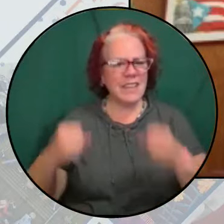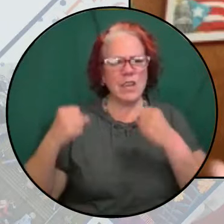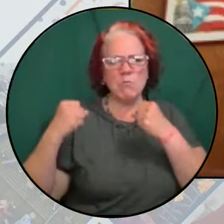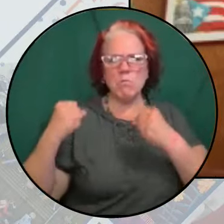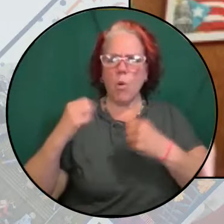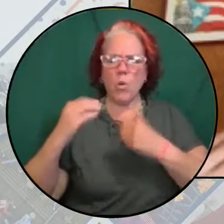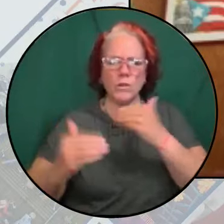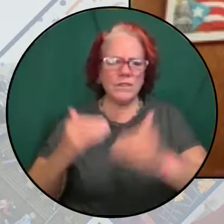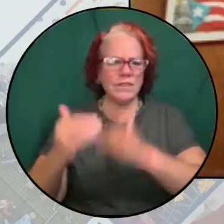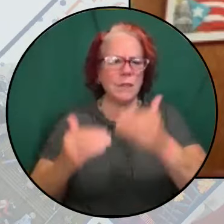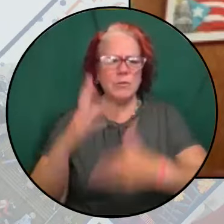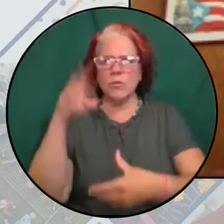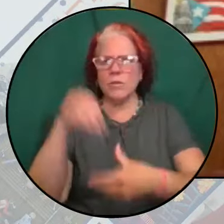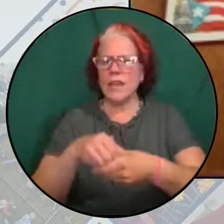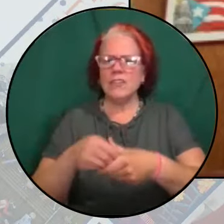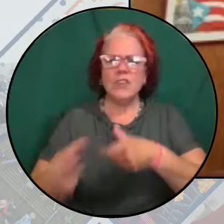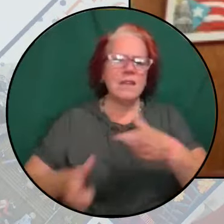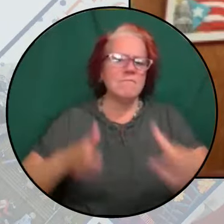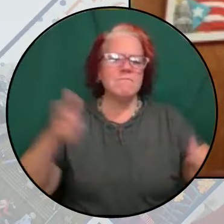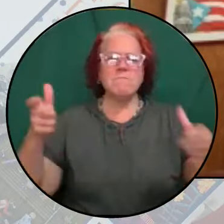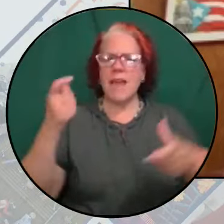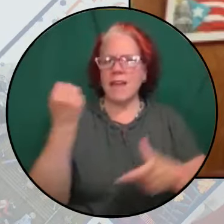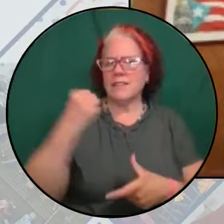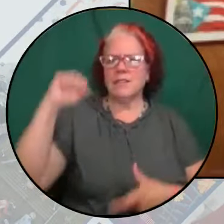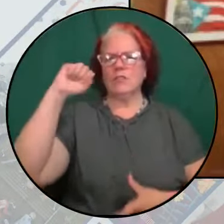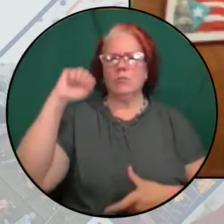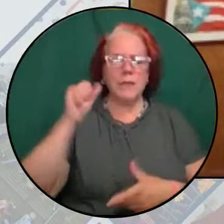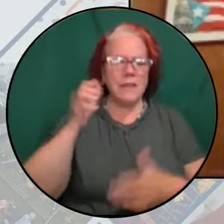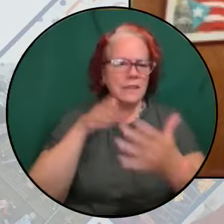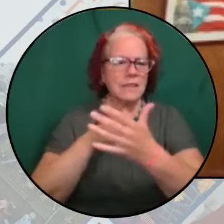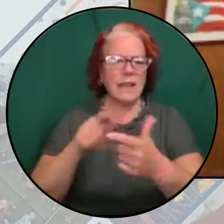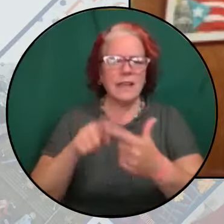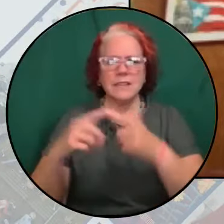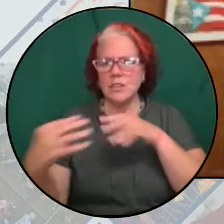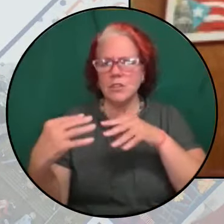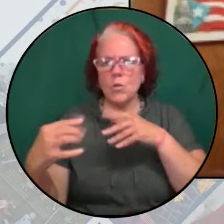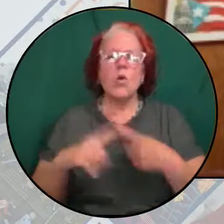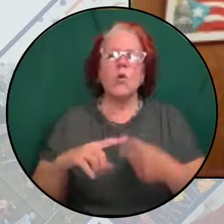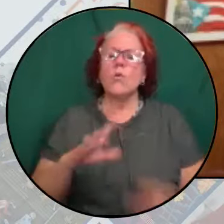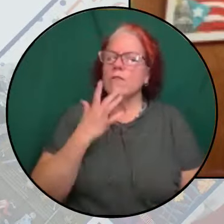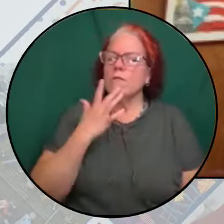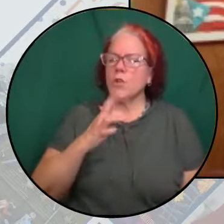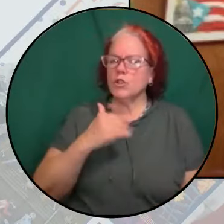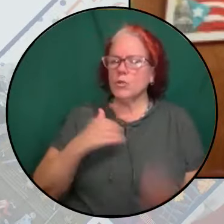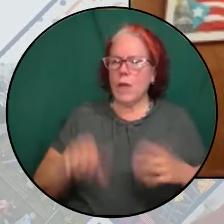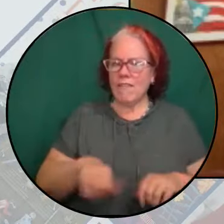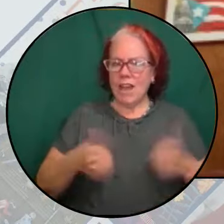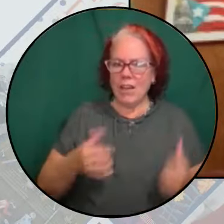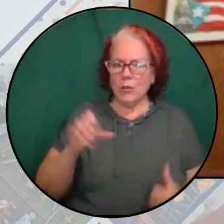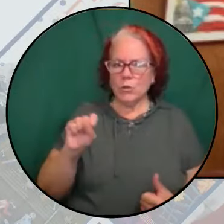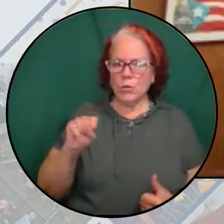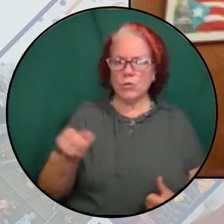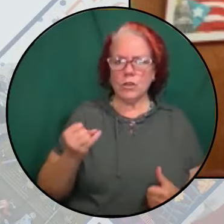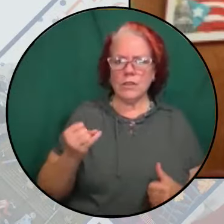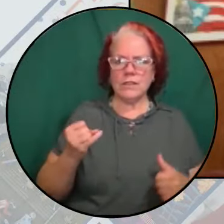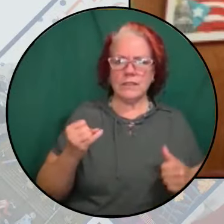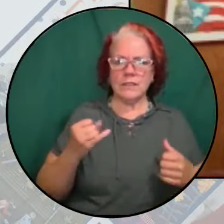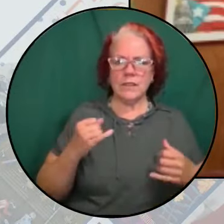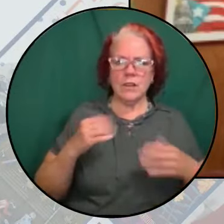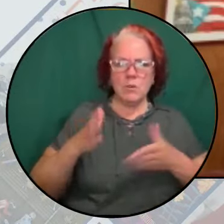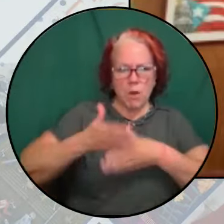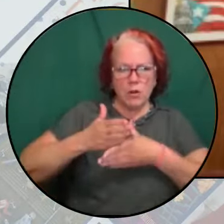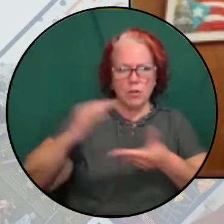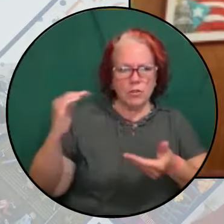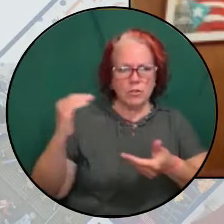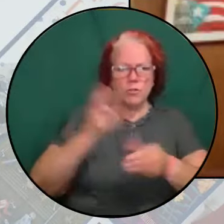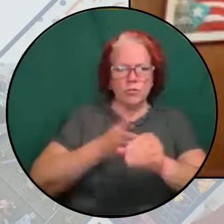engage in mass civil disobedience against this war. We are fortunate to have other social justice movement partners joining us in that